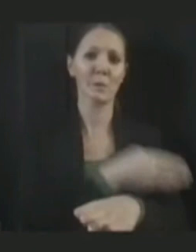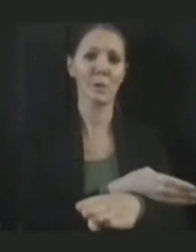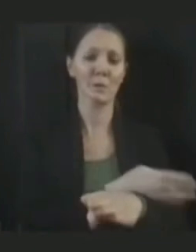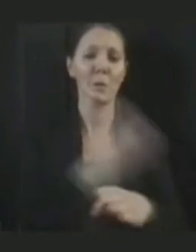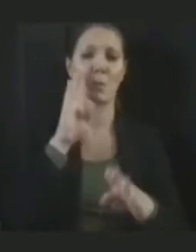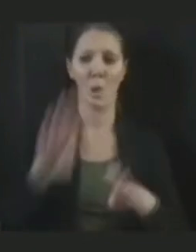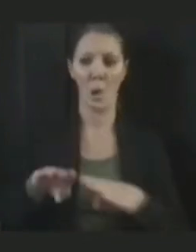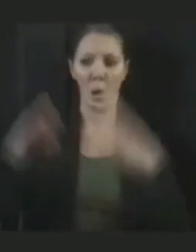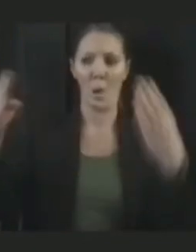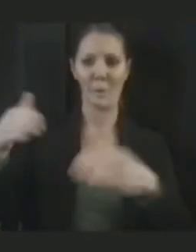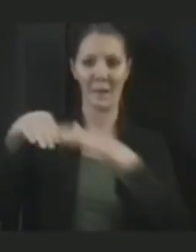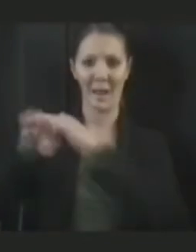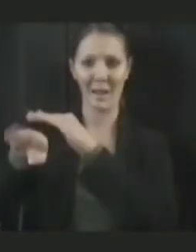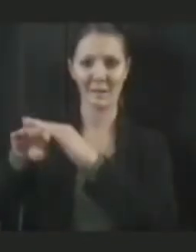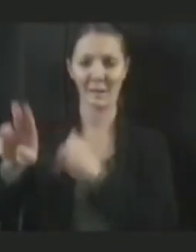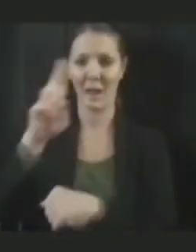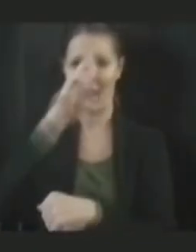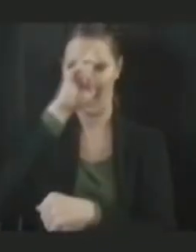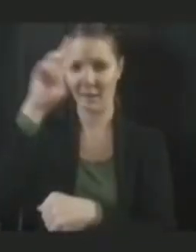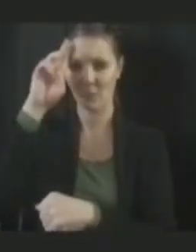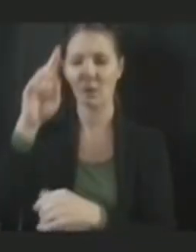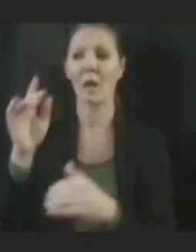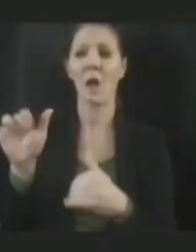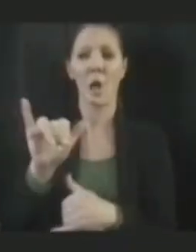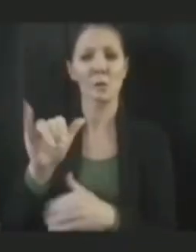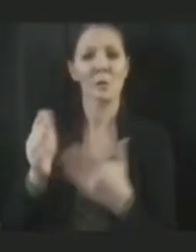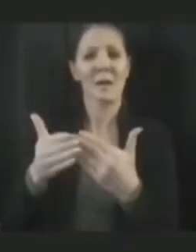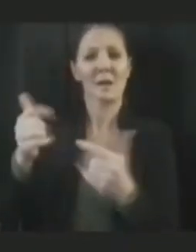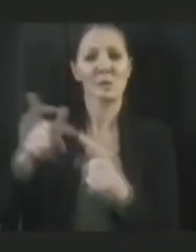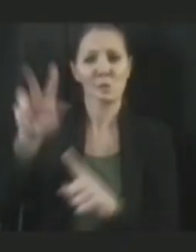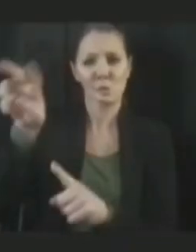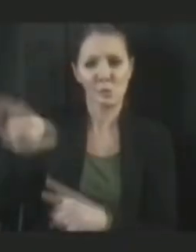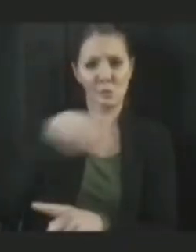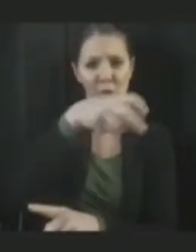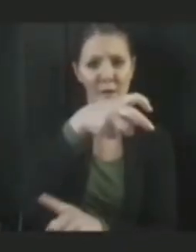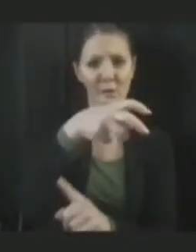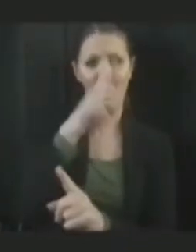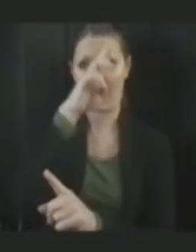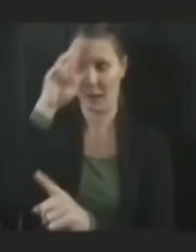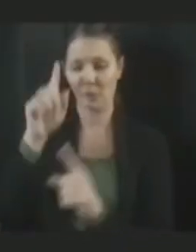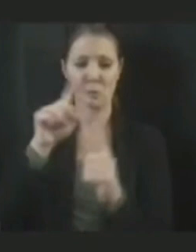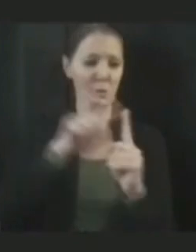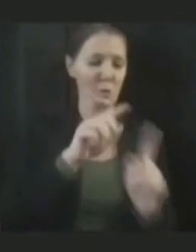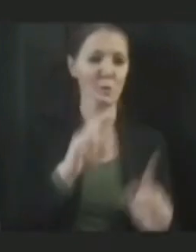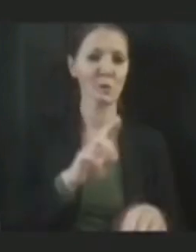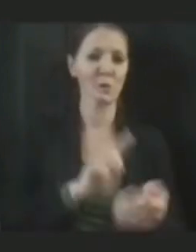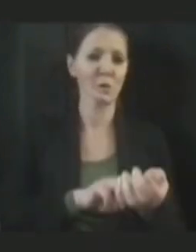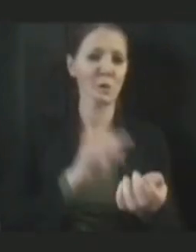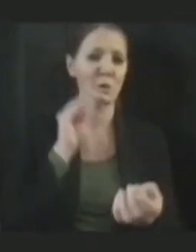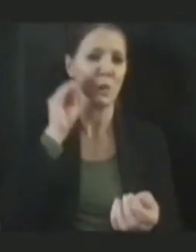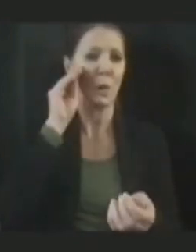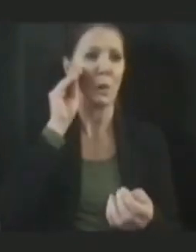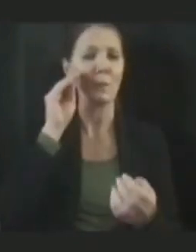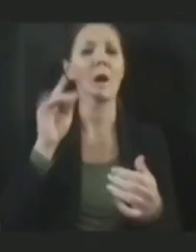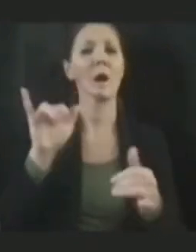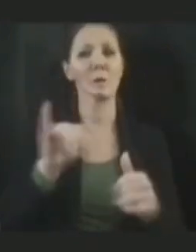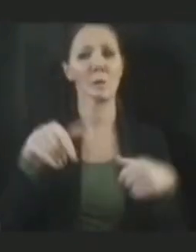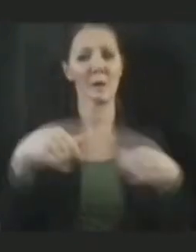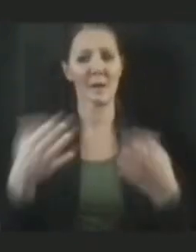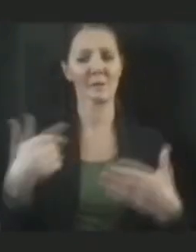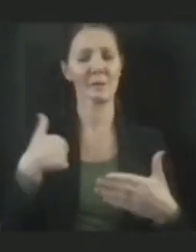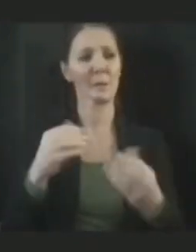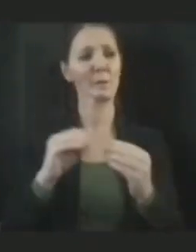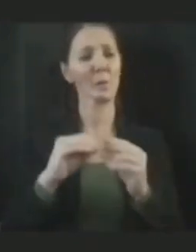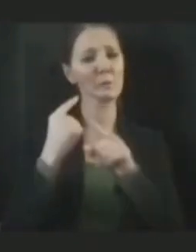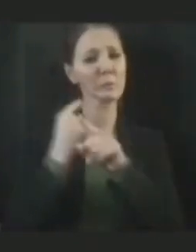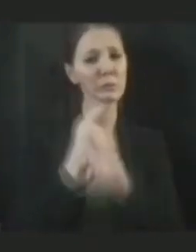the hospitals to the nursing homes and allow us to get back to more regular and normal hours in our nursing homes. And